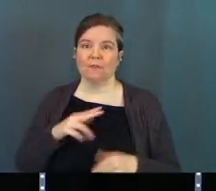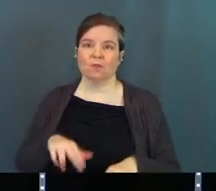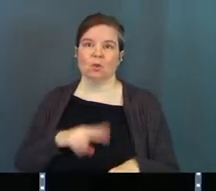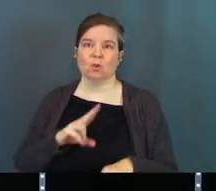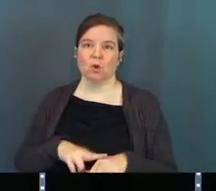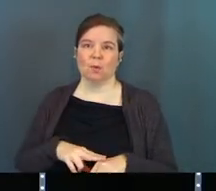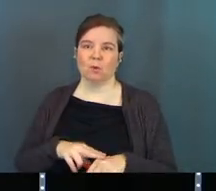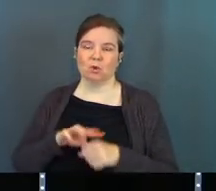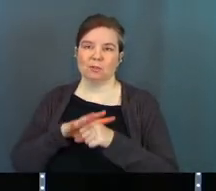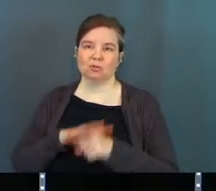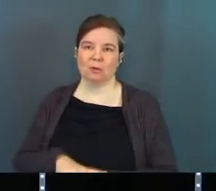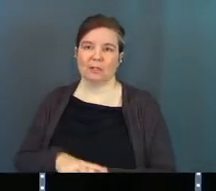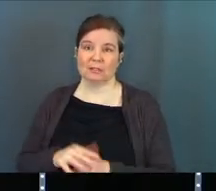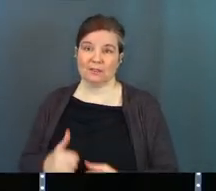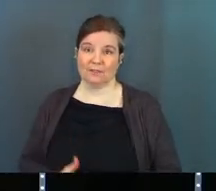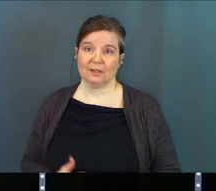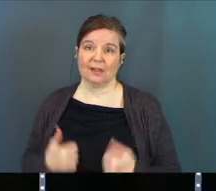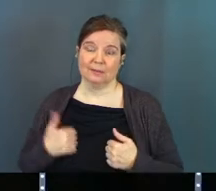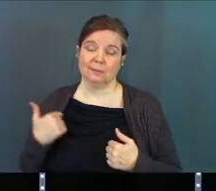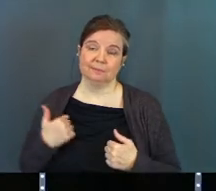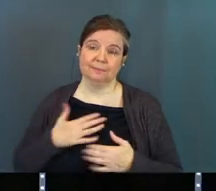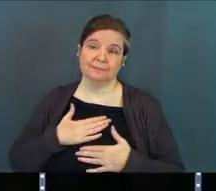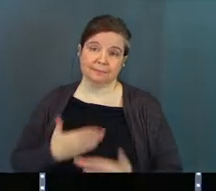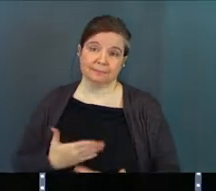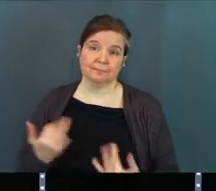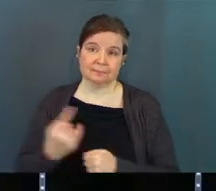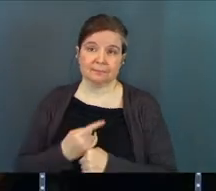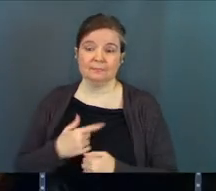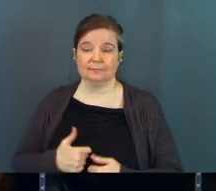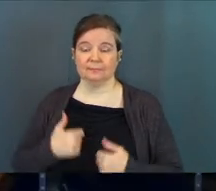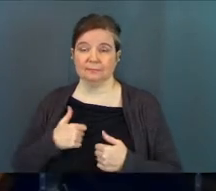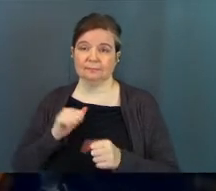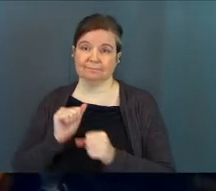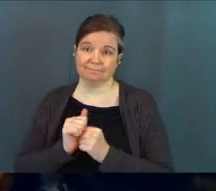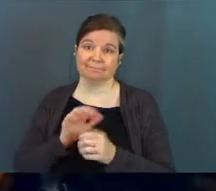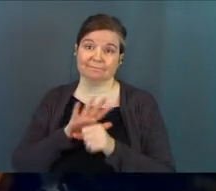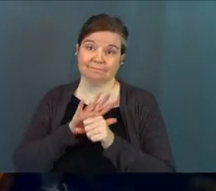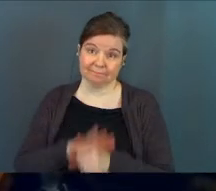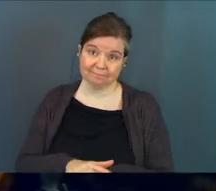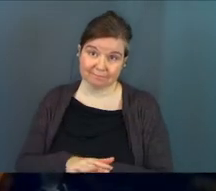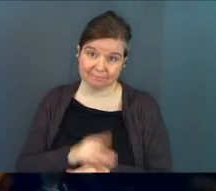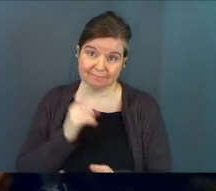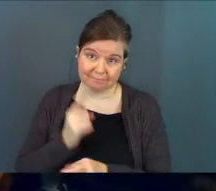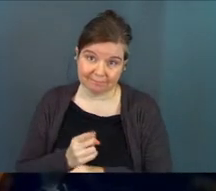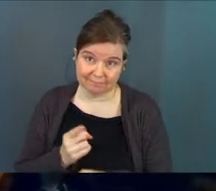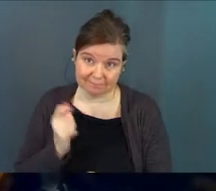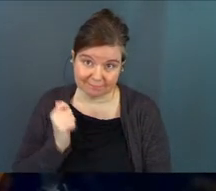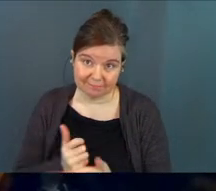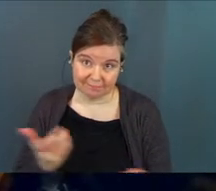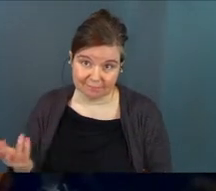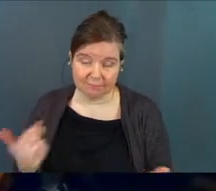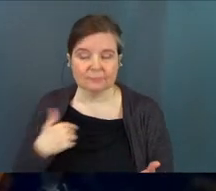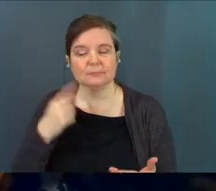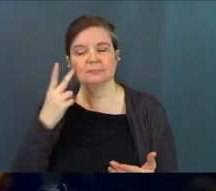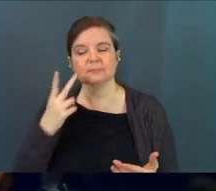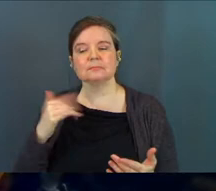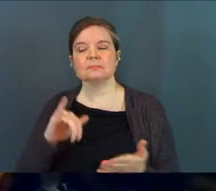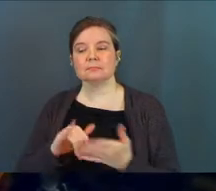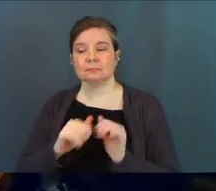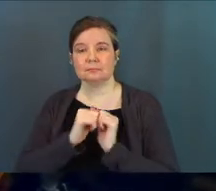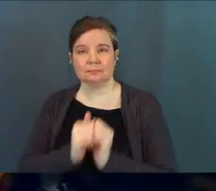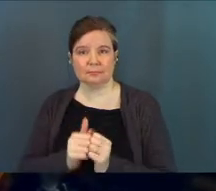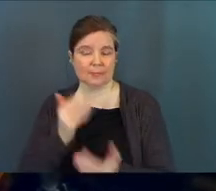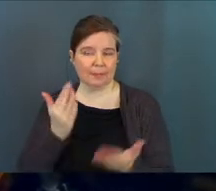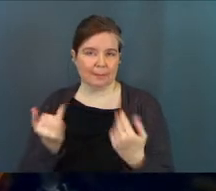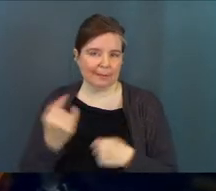normal stresses of life. And we can admit today that life comes with some stress sometimes. Amen? So you put all that together.